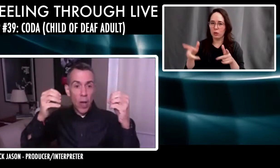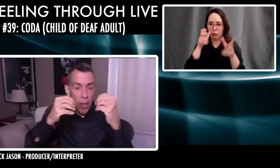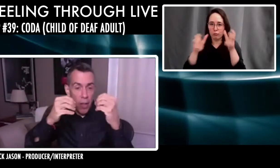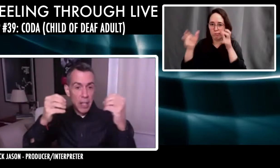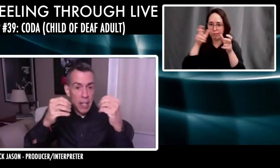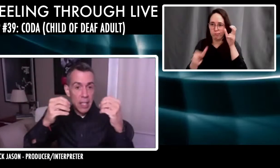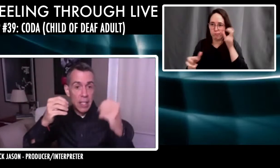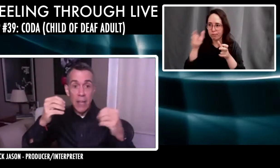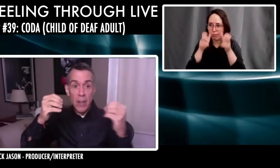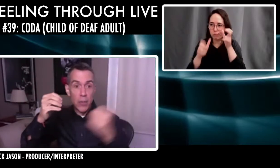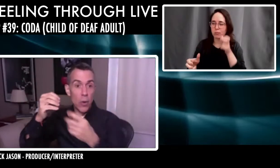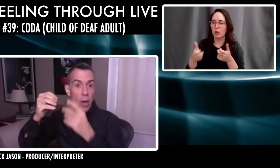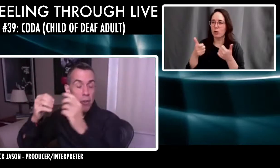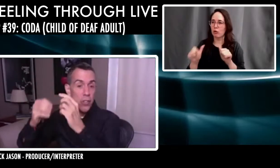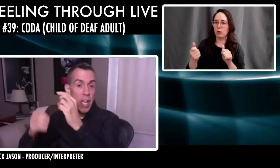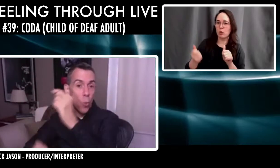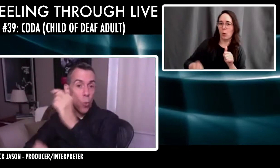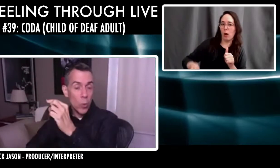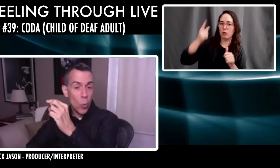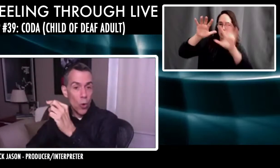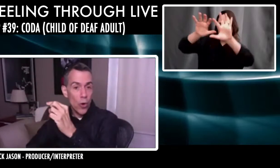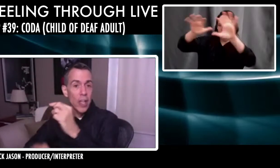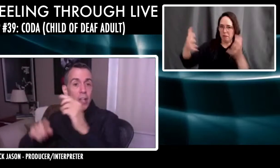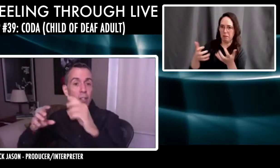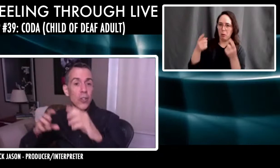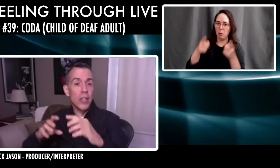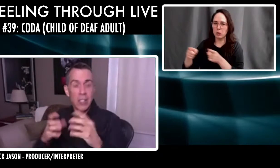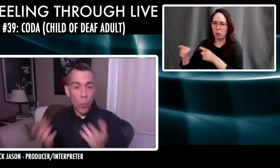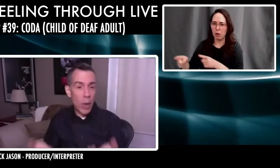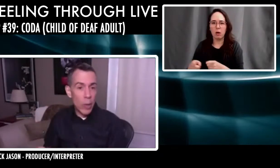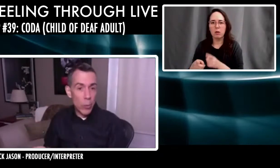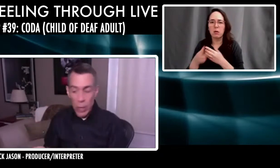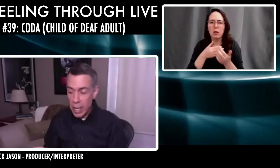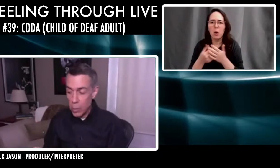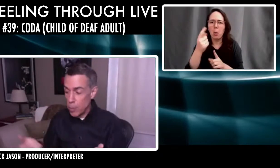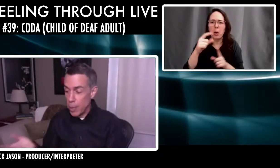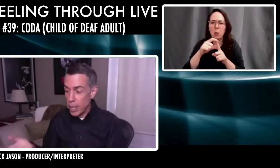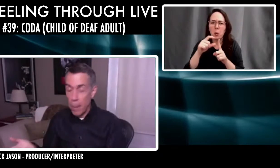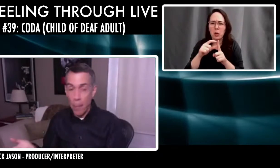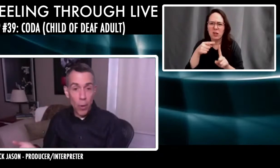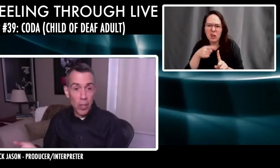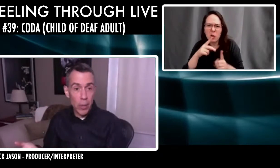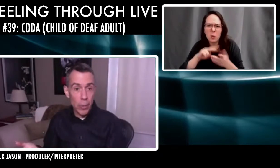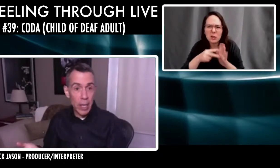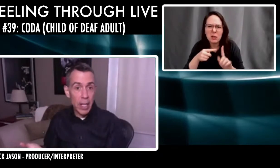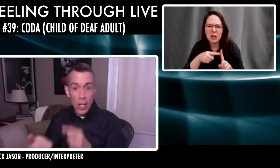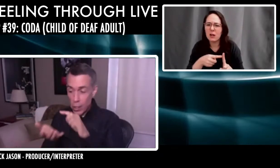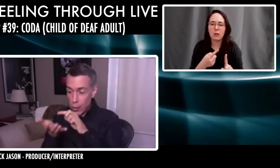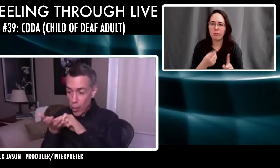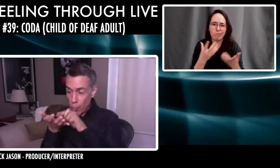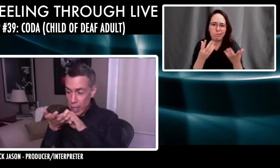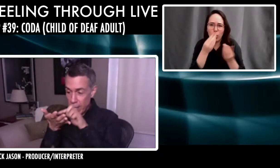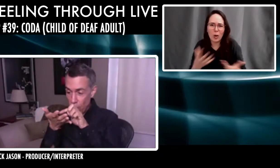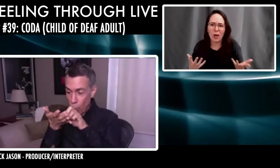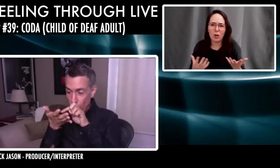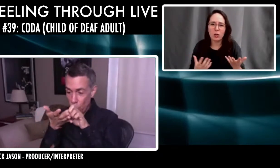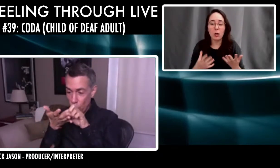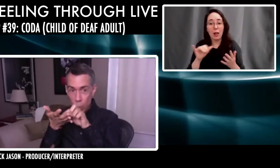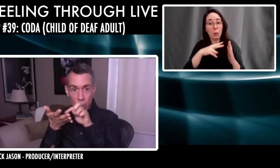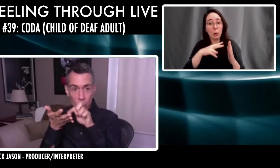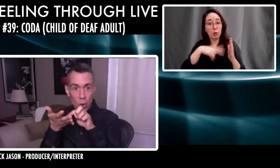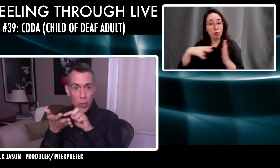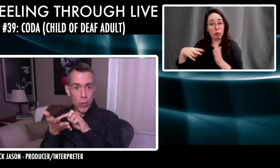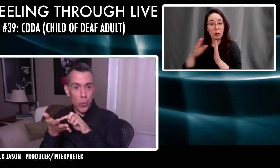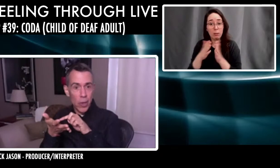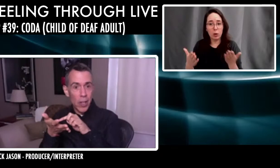thoughts and ideas. Even if you don't understand one word, it's the way we read. When you pick up a book and read, you don't read word,